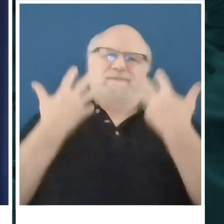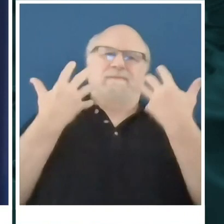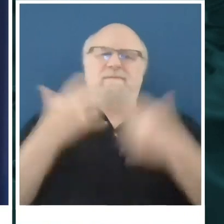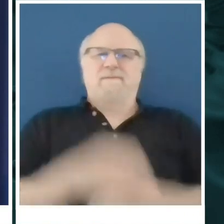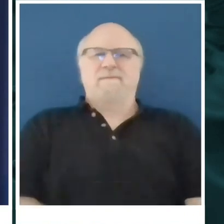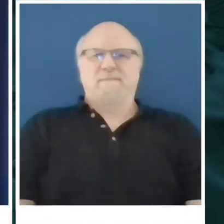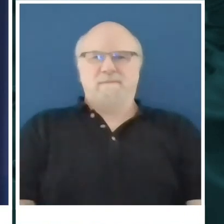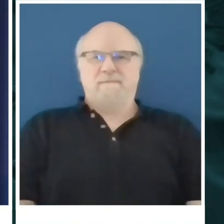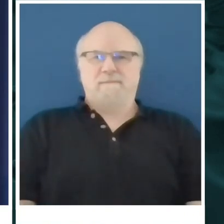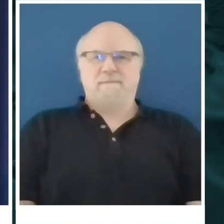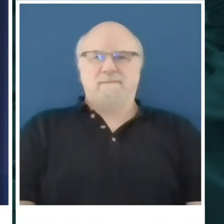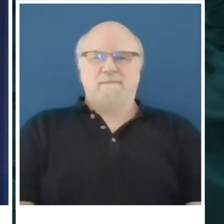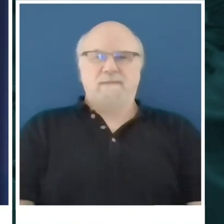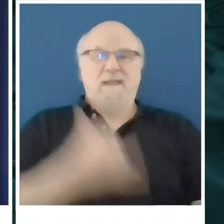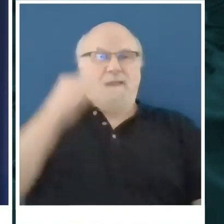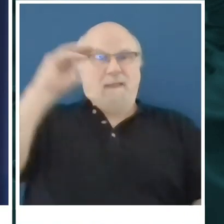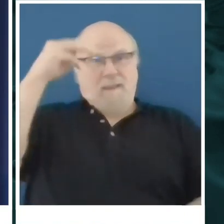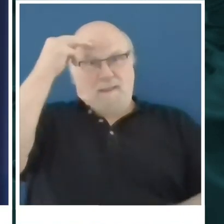Lou, with First Coast News.